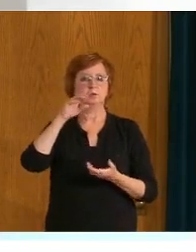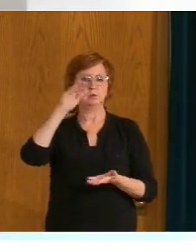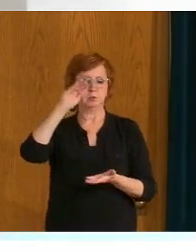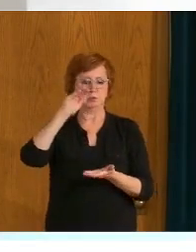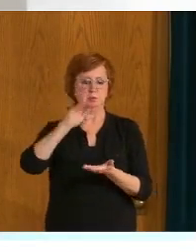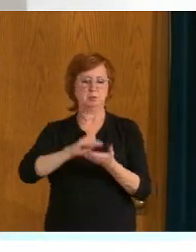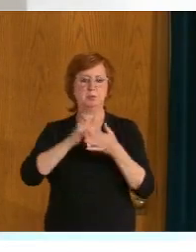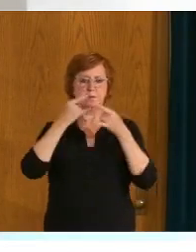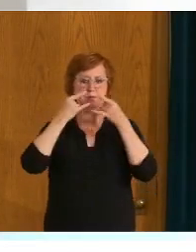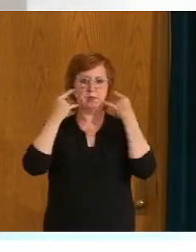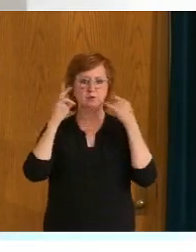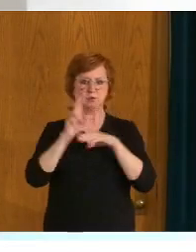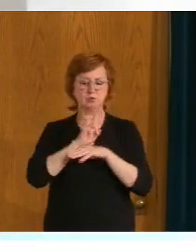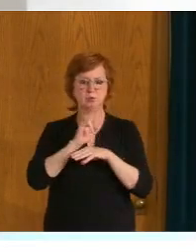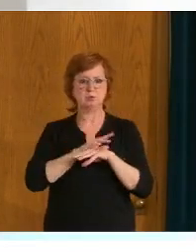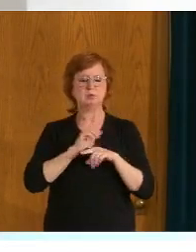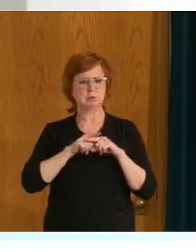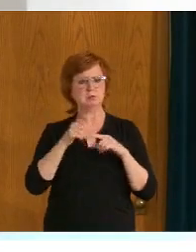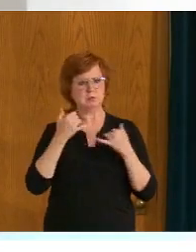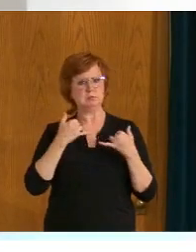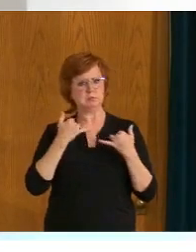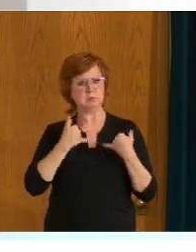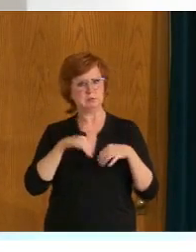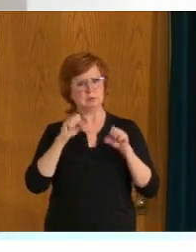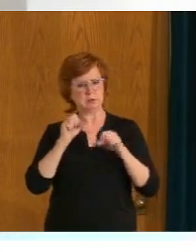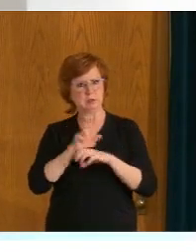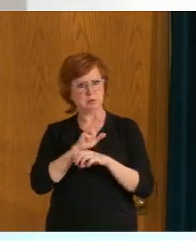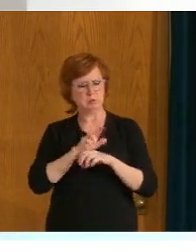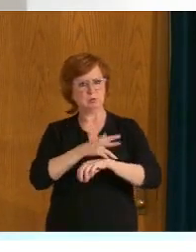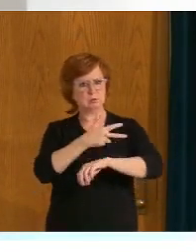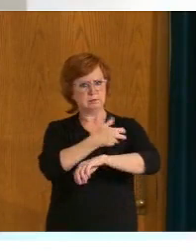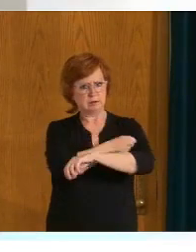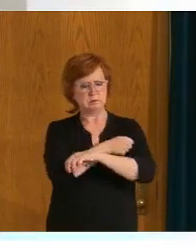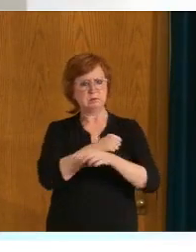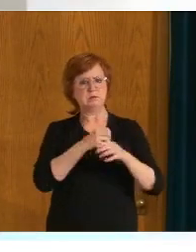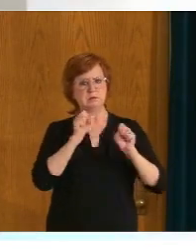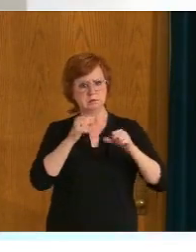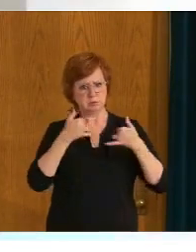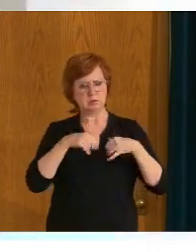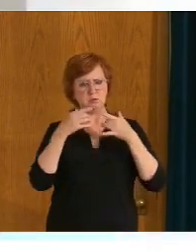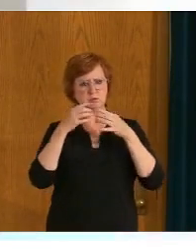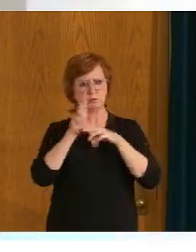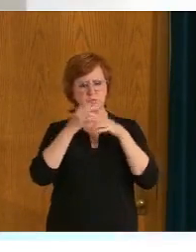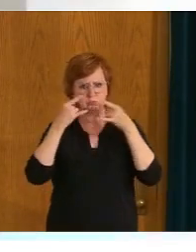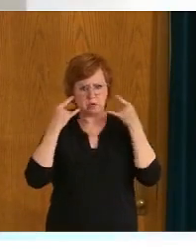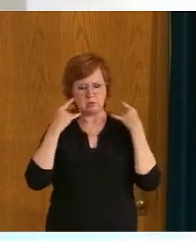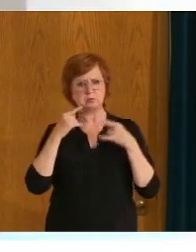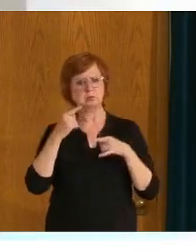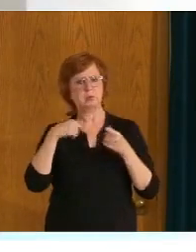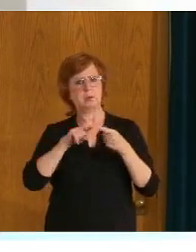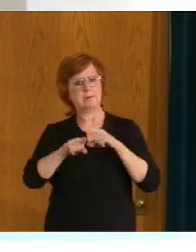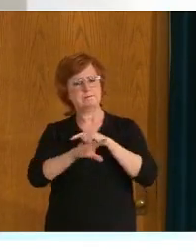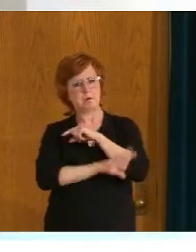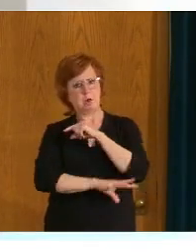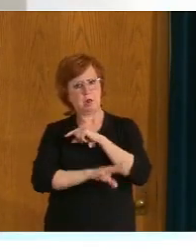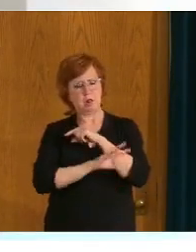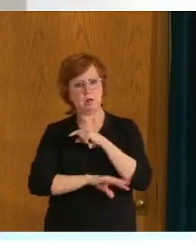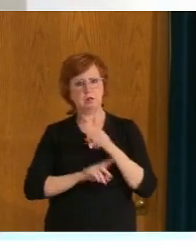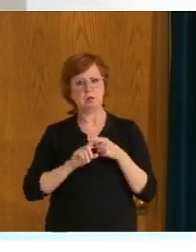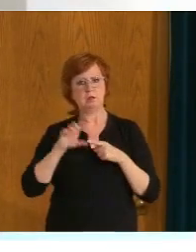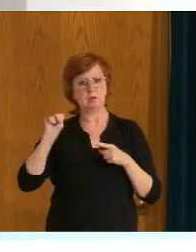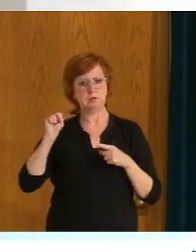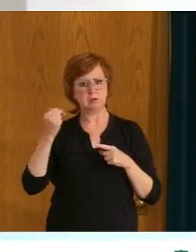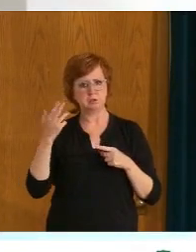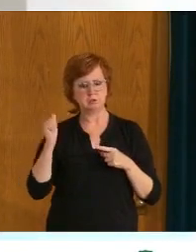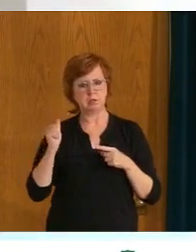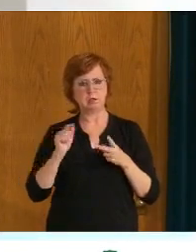and into the fall. And in addition to pharmacies, know, the Saskatchewan Health Authority will be continuing with, you